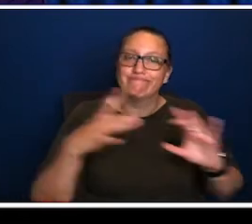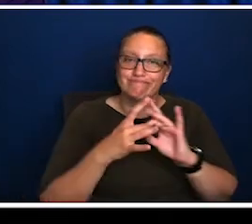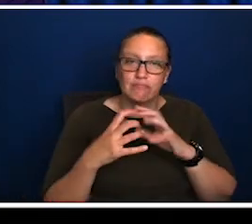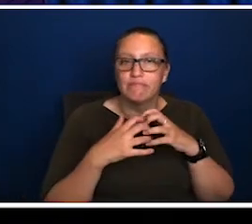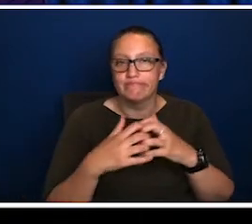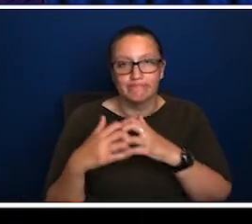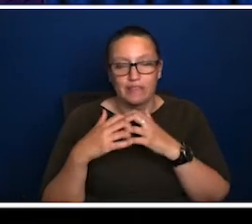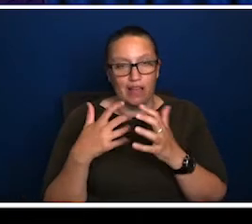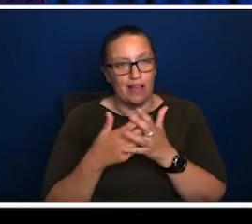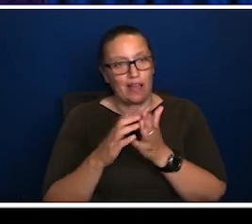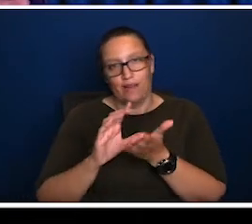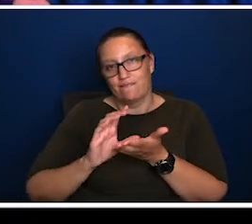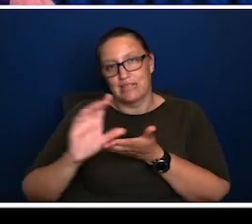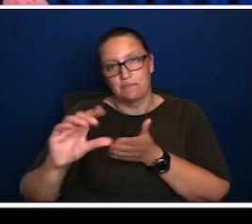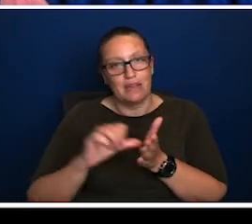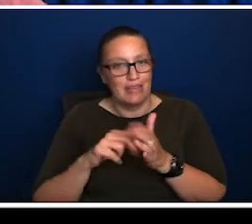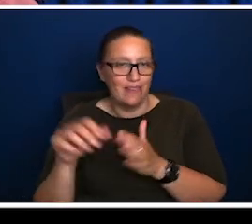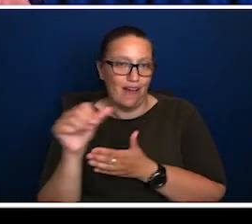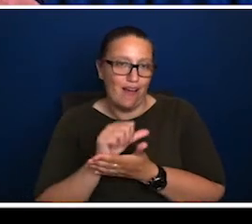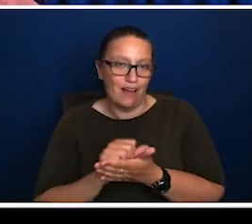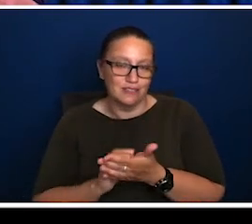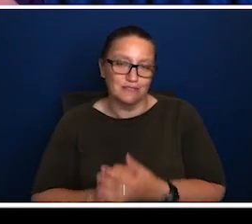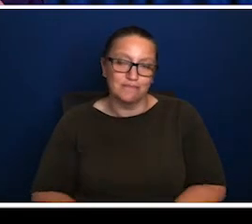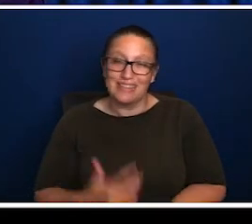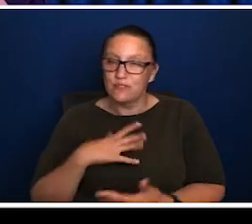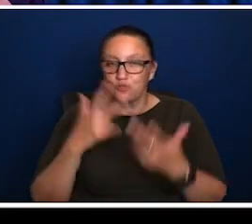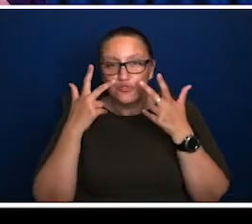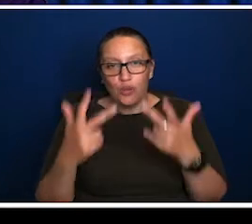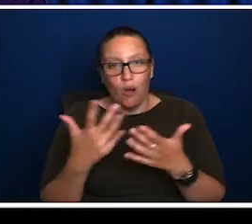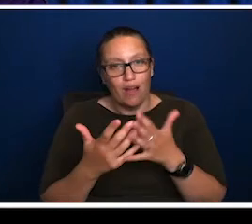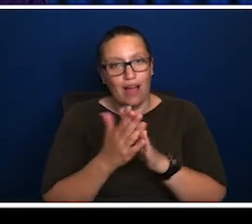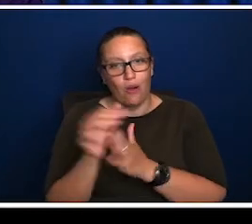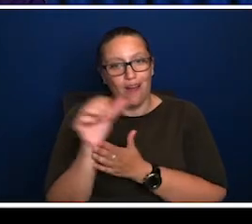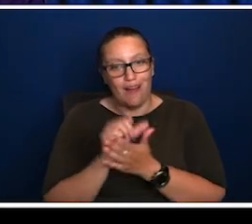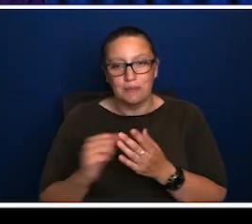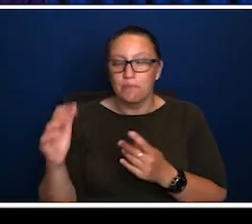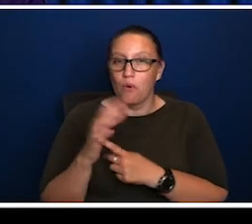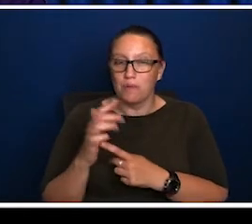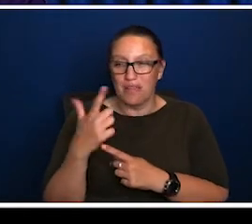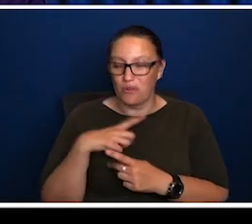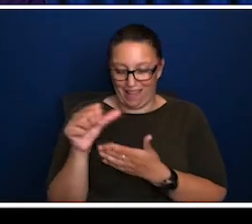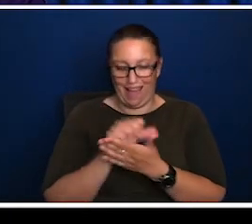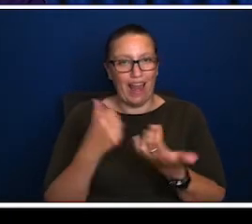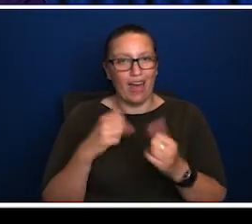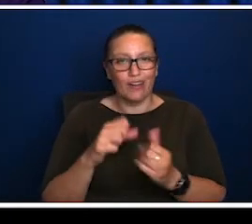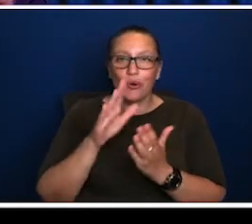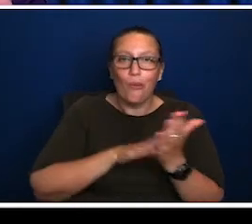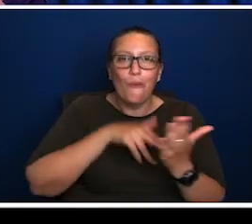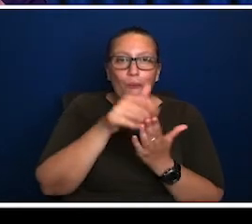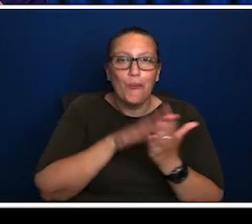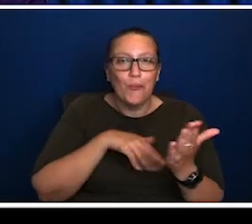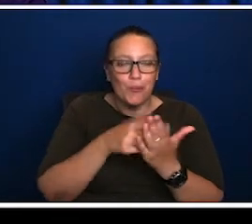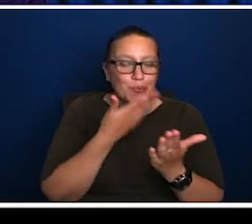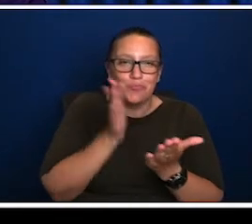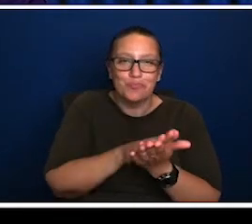reconnecting that country involves a big investment at the grassroots and the arts. So that's the argument I would probably be making in terms of elevating the